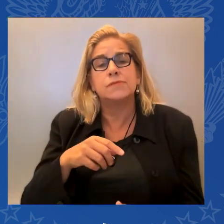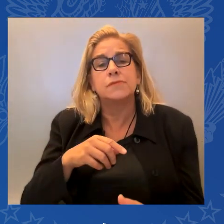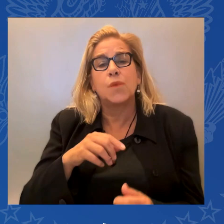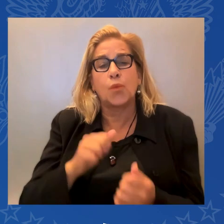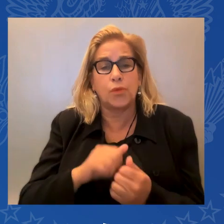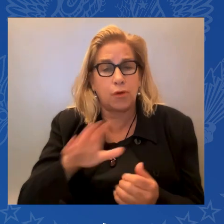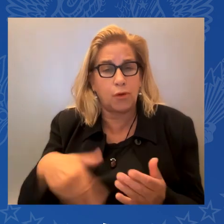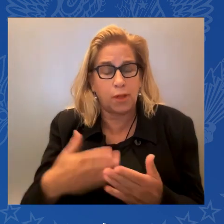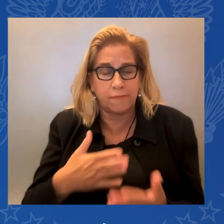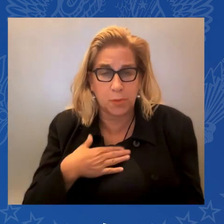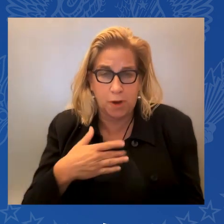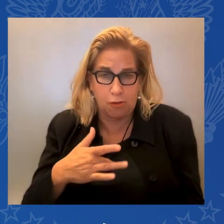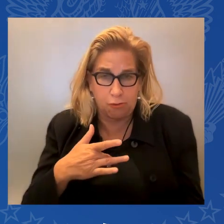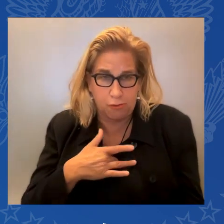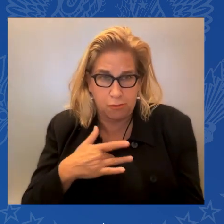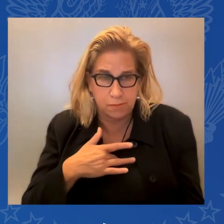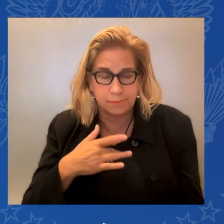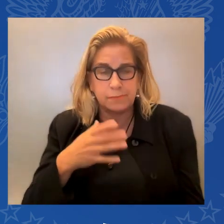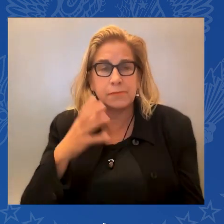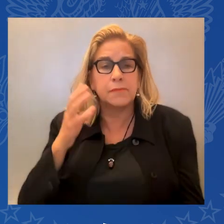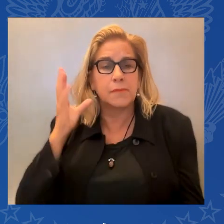So, good afternoon.